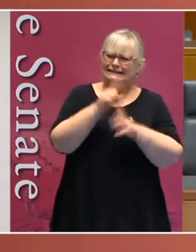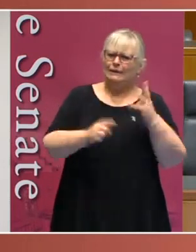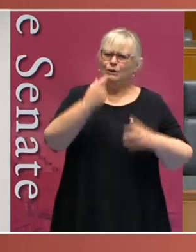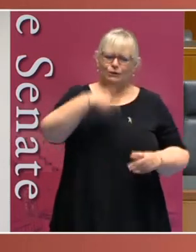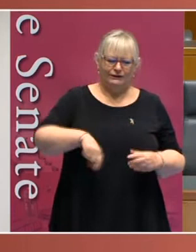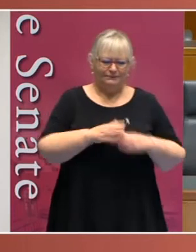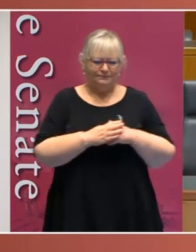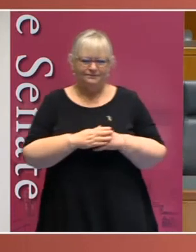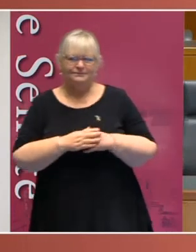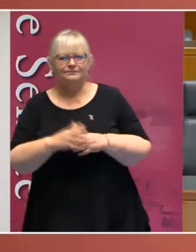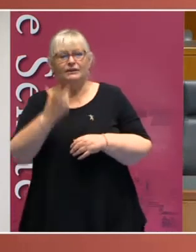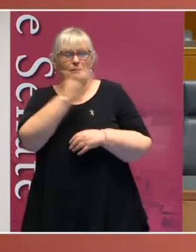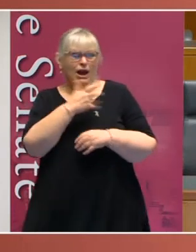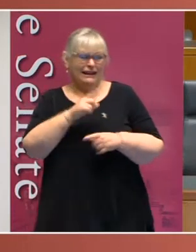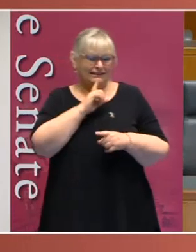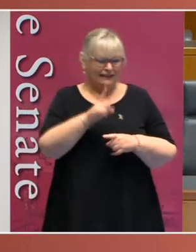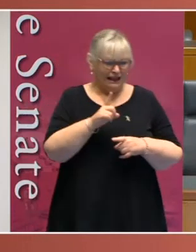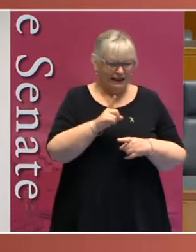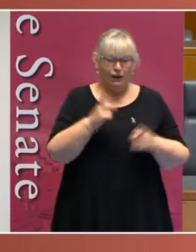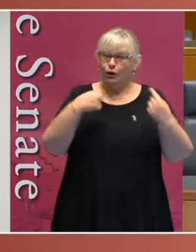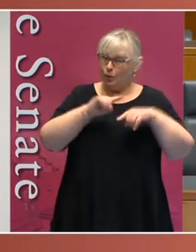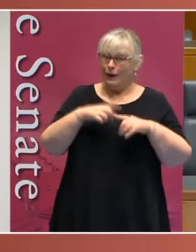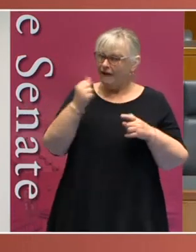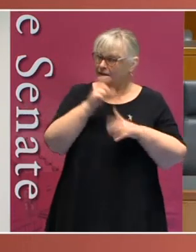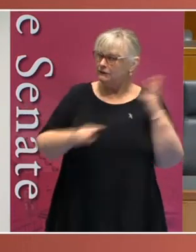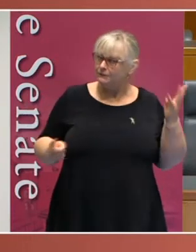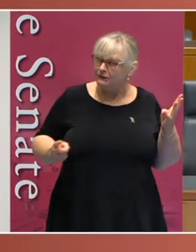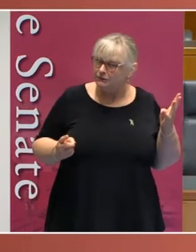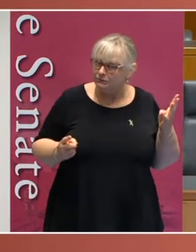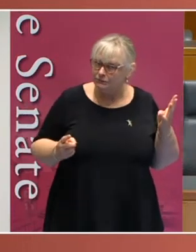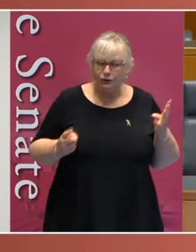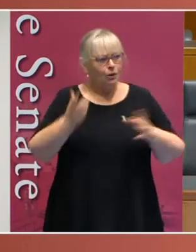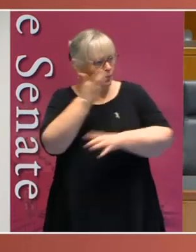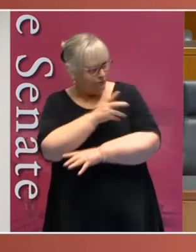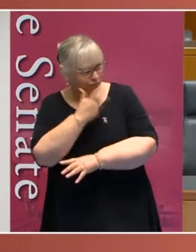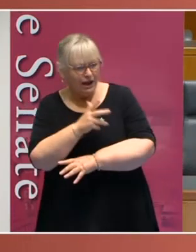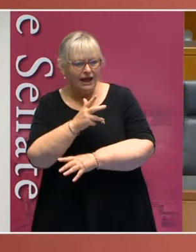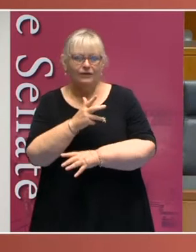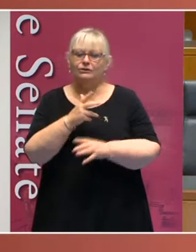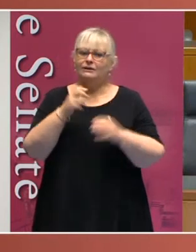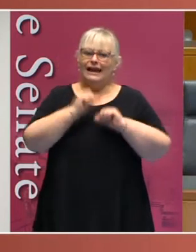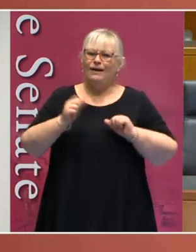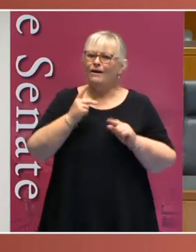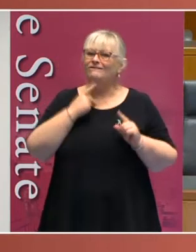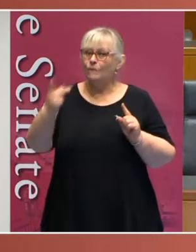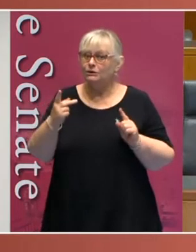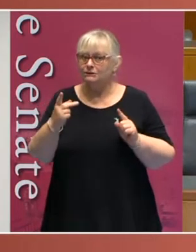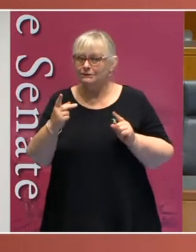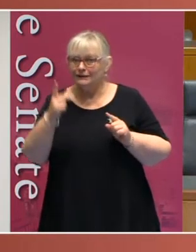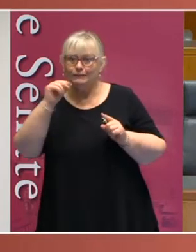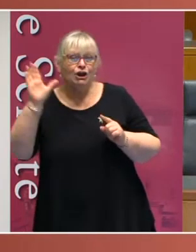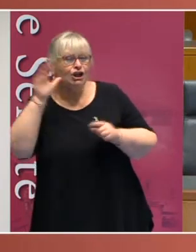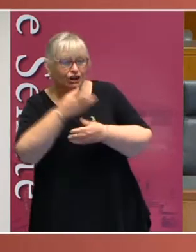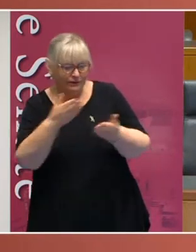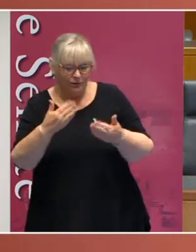proudly asserting that we are disabled, that we are proud, that our voices matter and that on